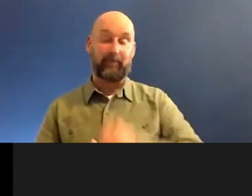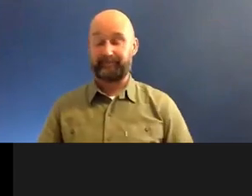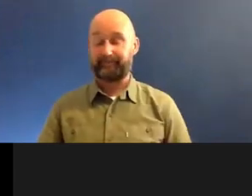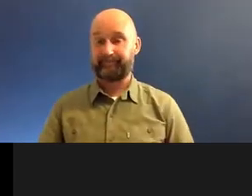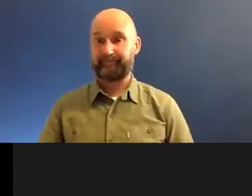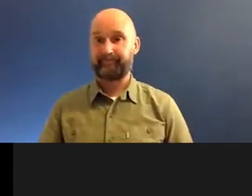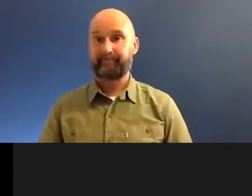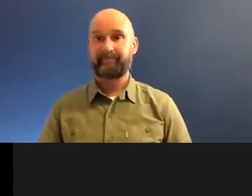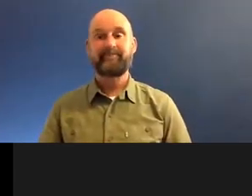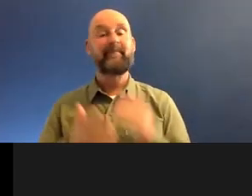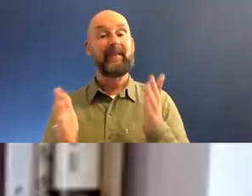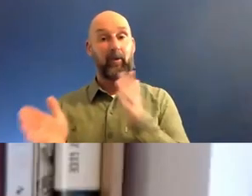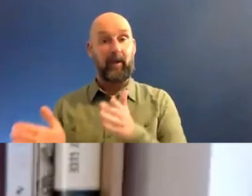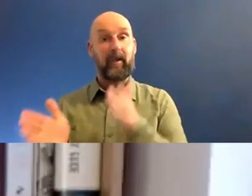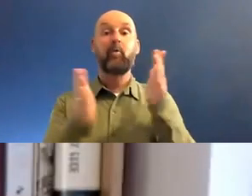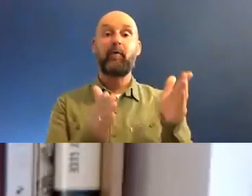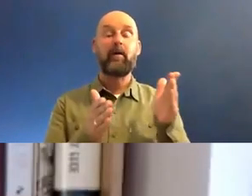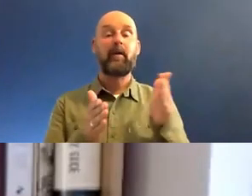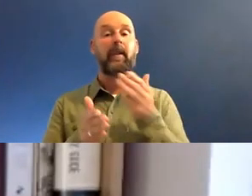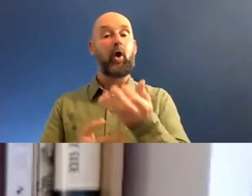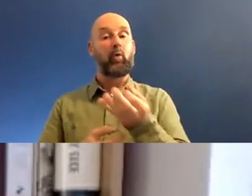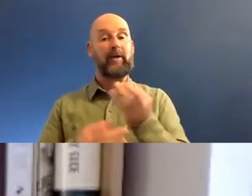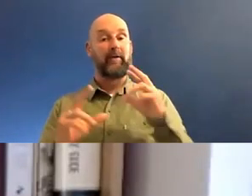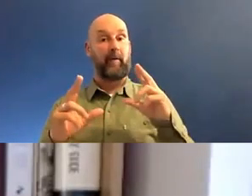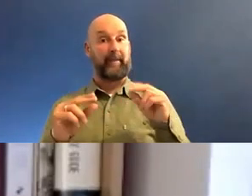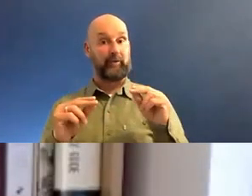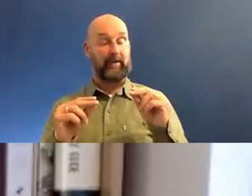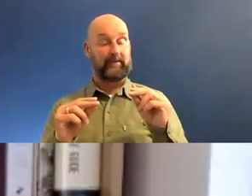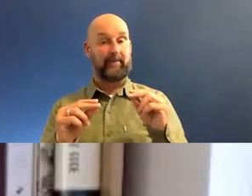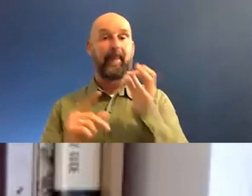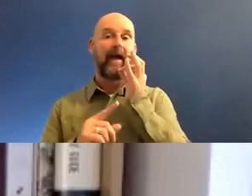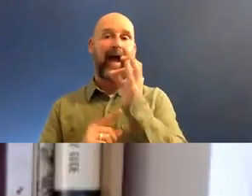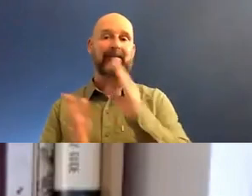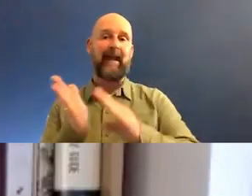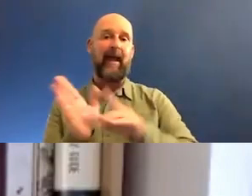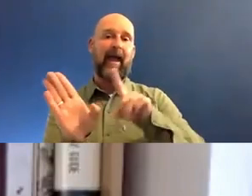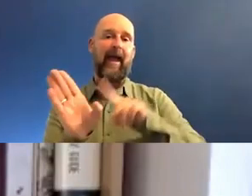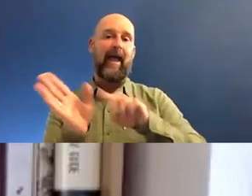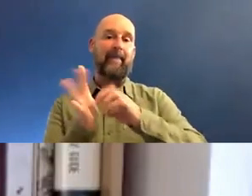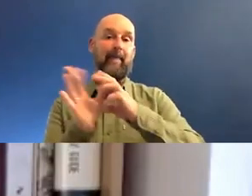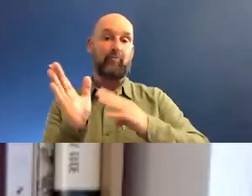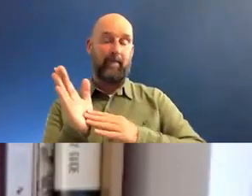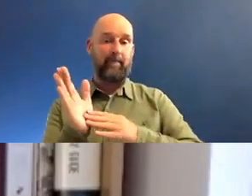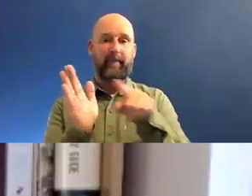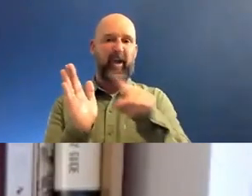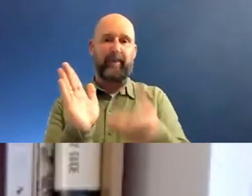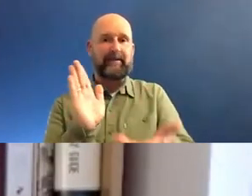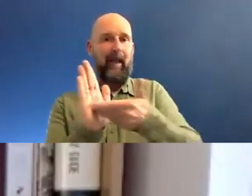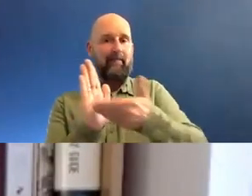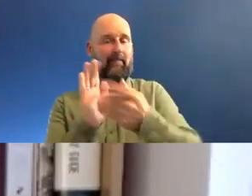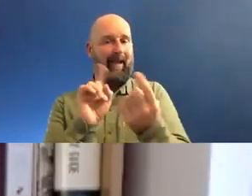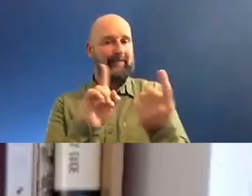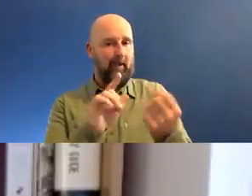uh, move on to one of the questions we've had in the chat, in fact, which I'm going to put to Miriam to start with, and perhaps others will be able to answer it as well.